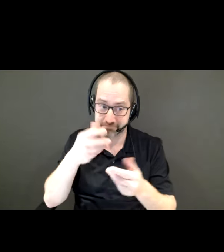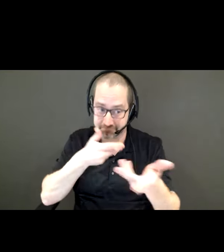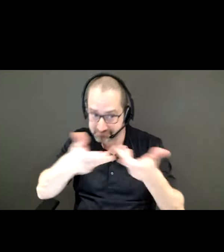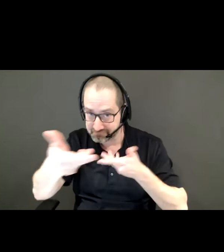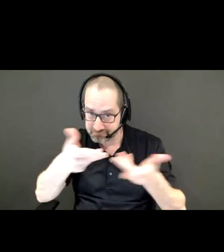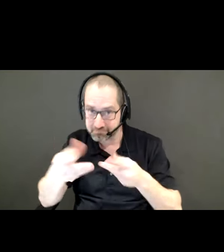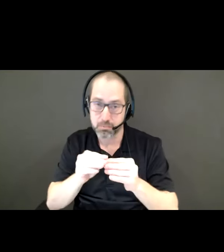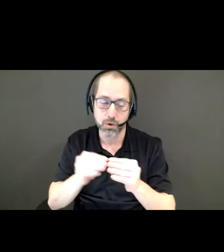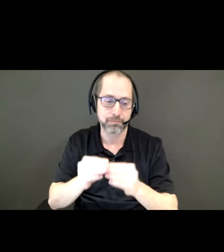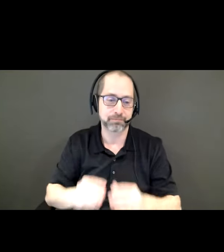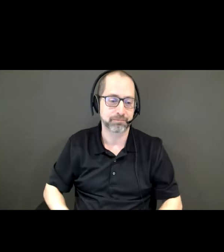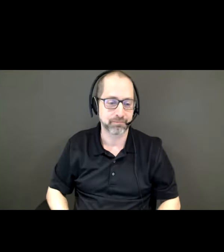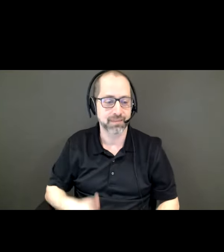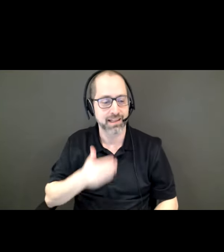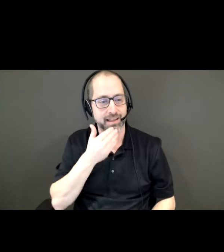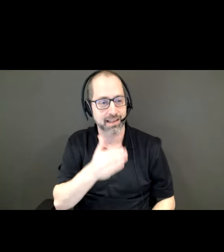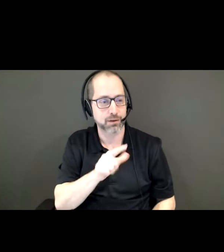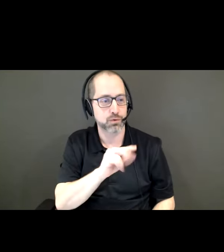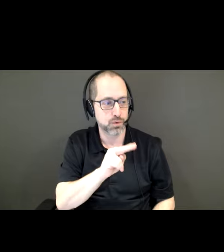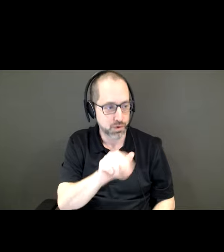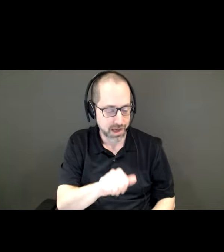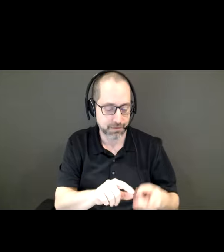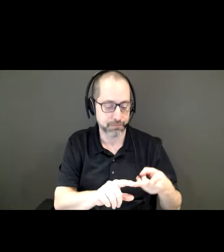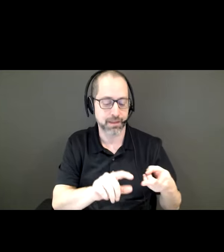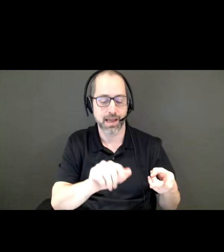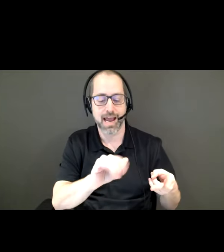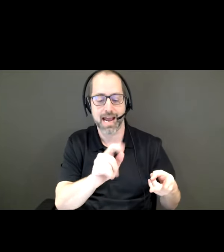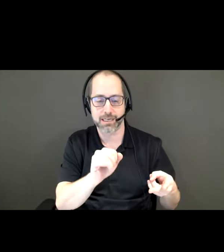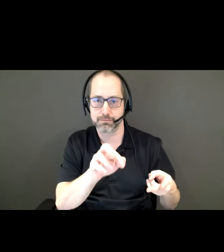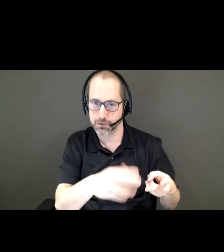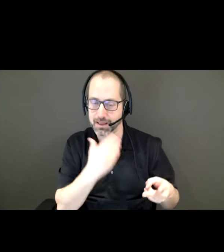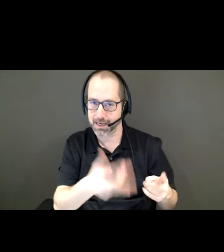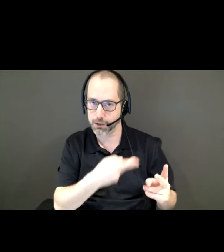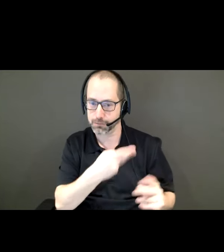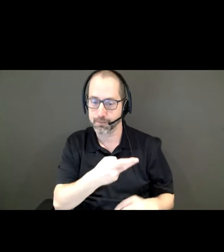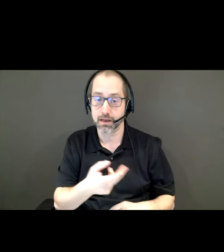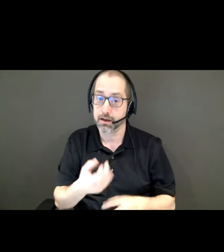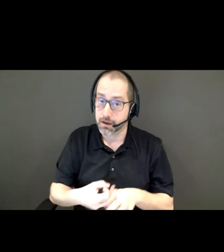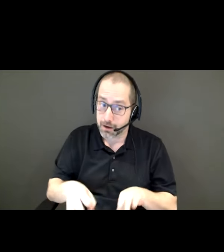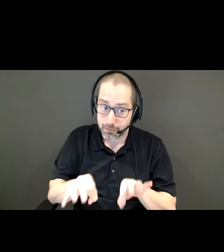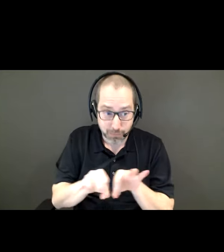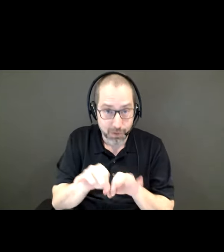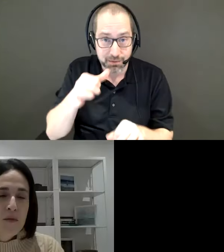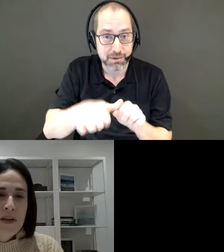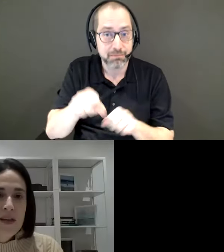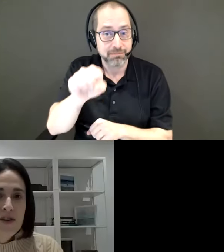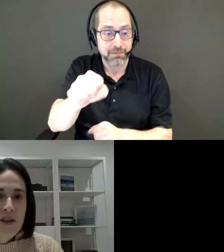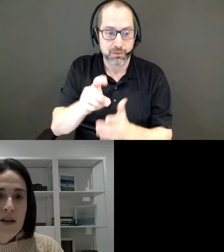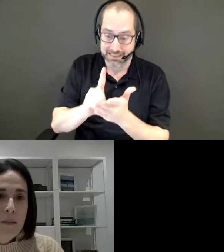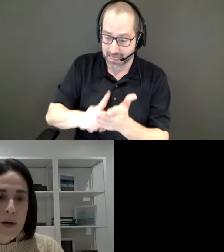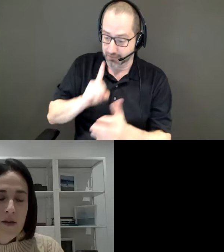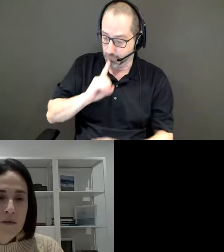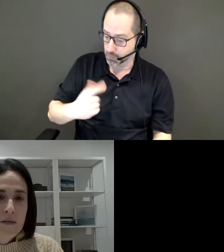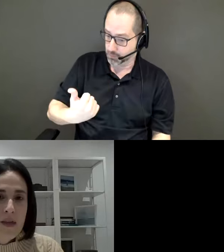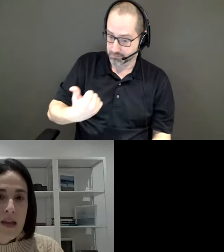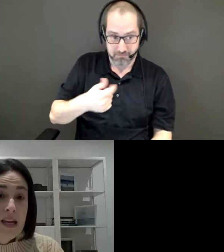thank you Luna and thank you Ajmir really important reminder that we're not just designing for ourselves we're not just designing for the human condition